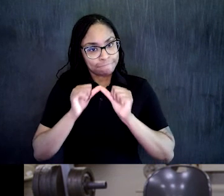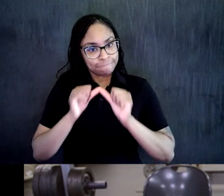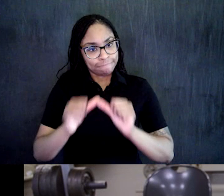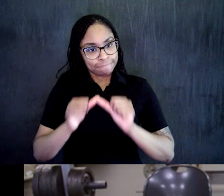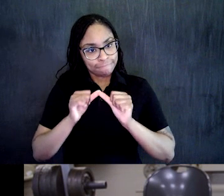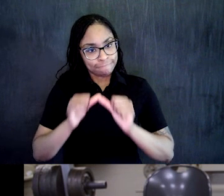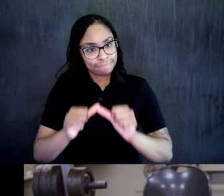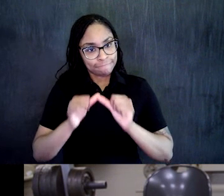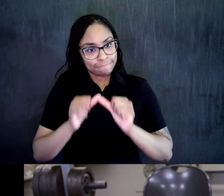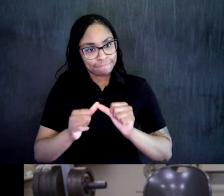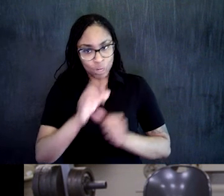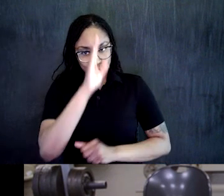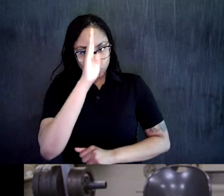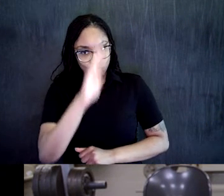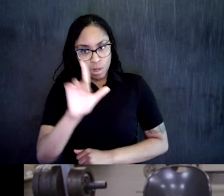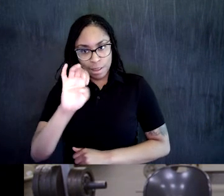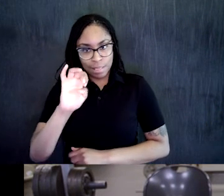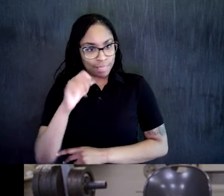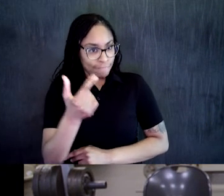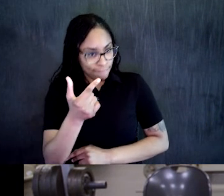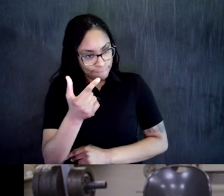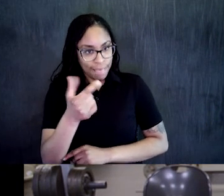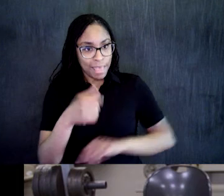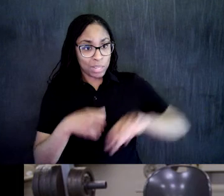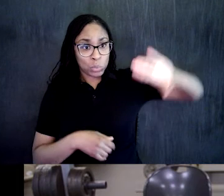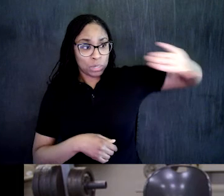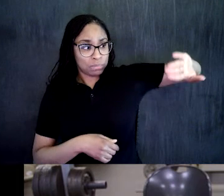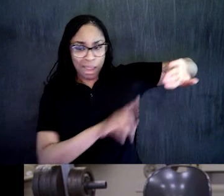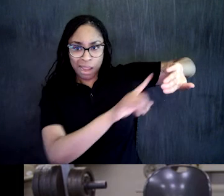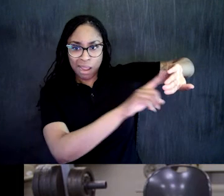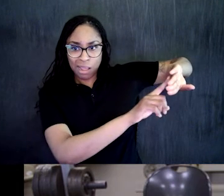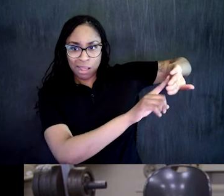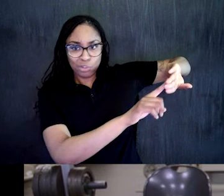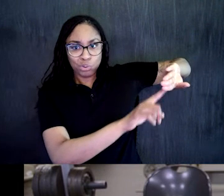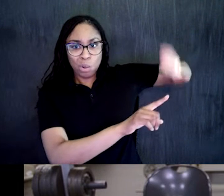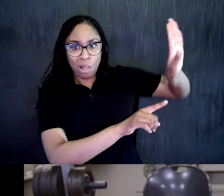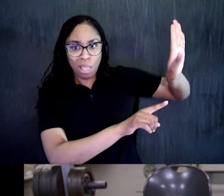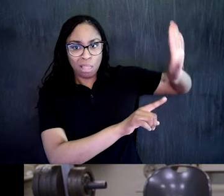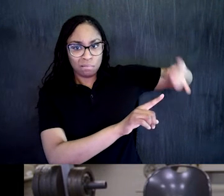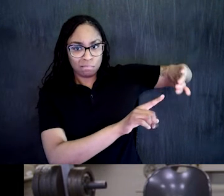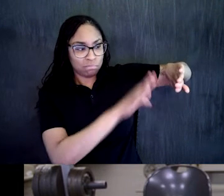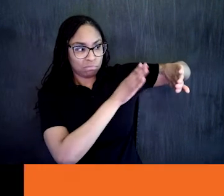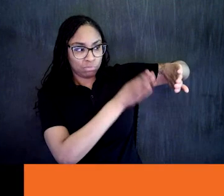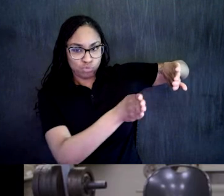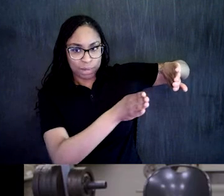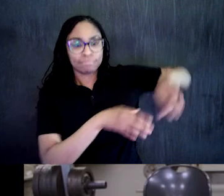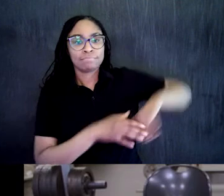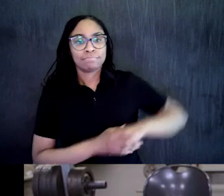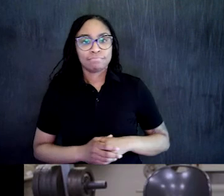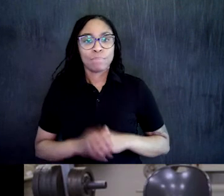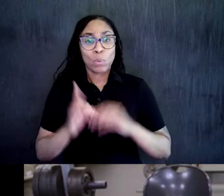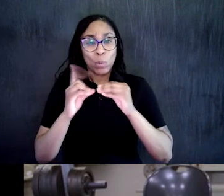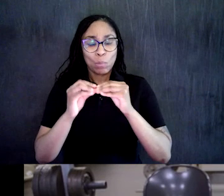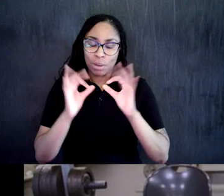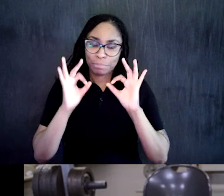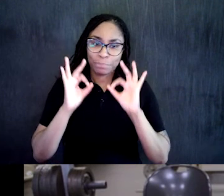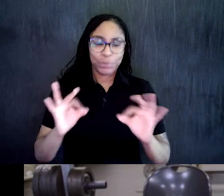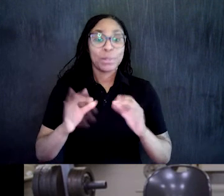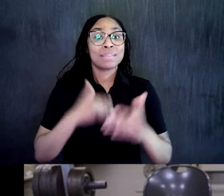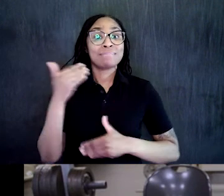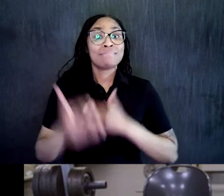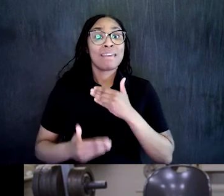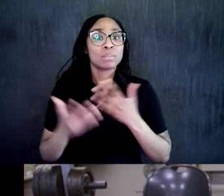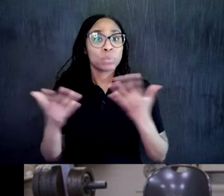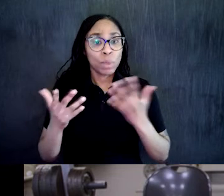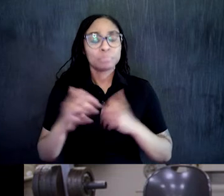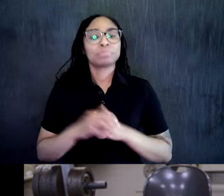letting that foot turn. Good. One more. more. Very nice. Alright. Next exercise we're going to